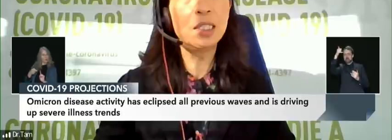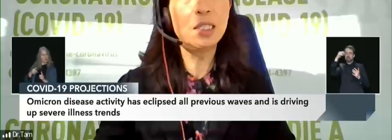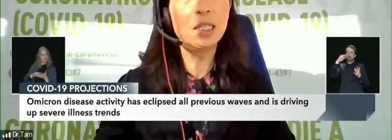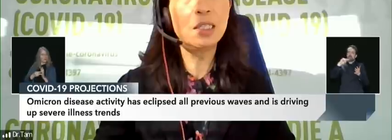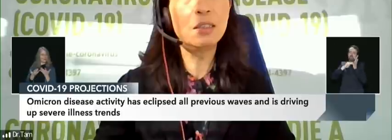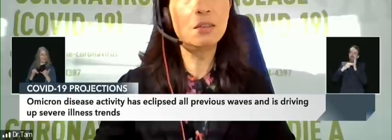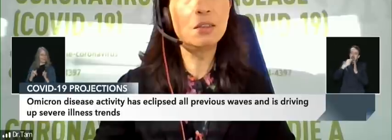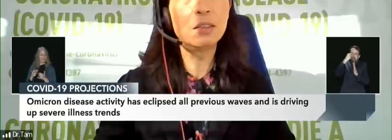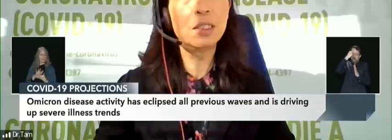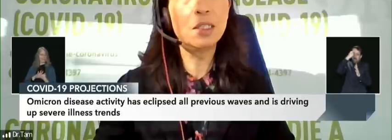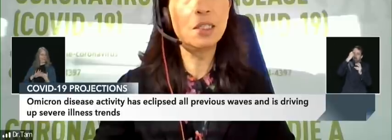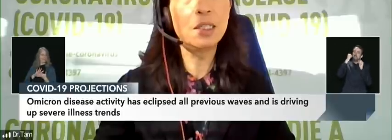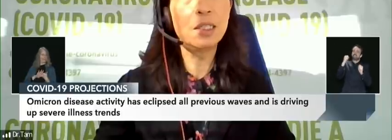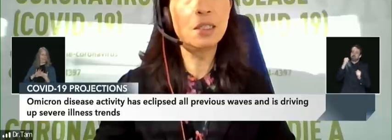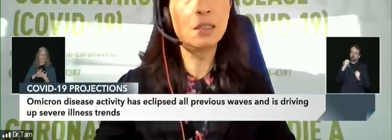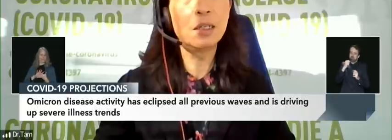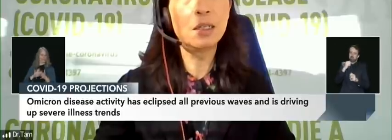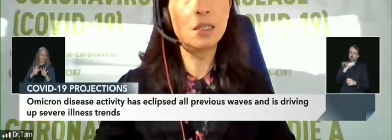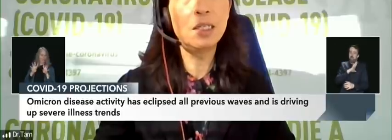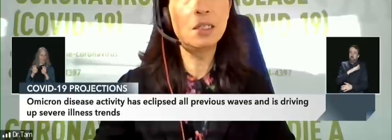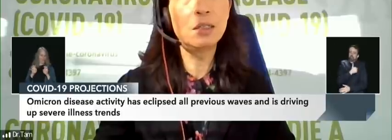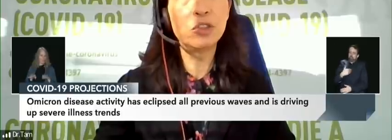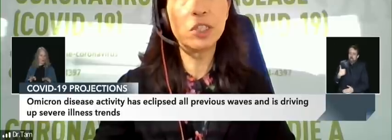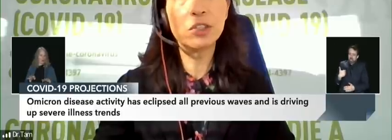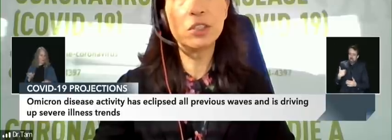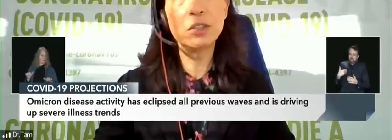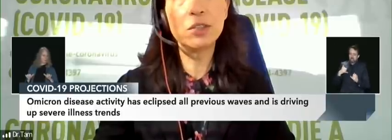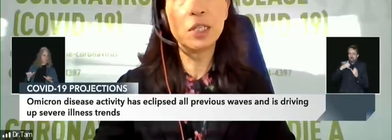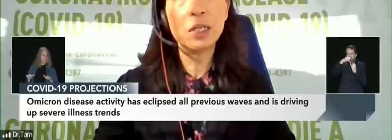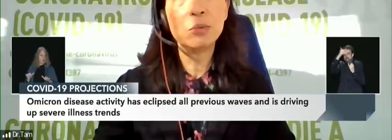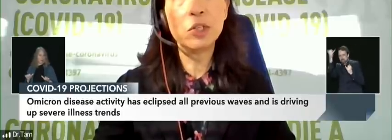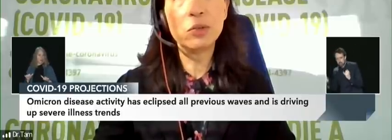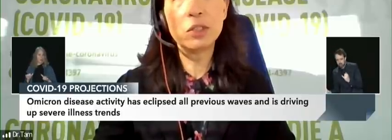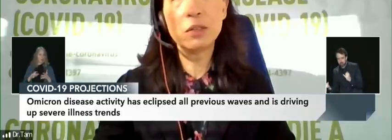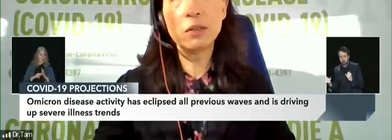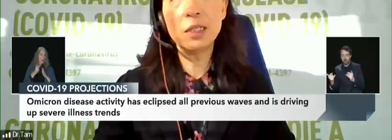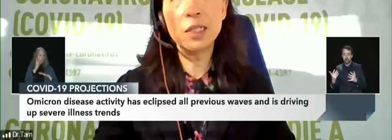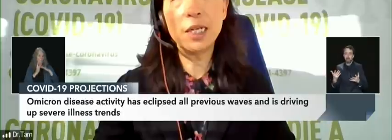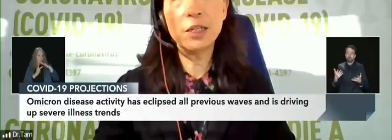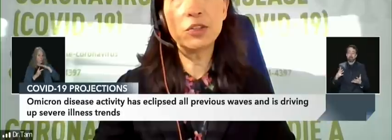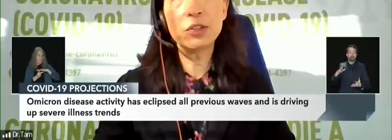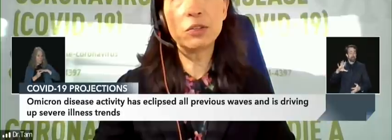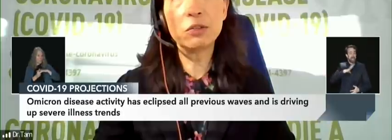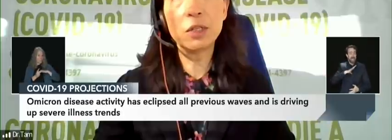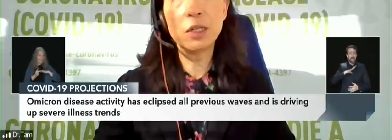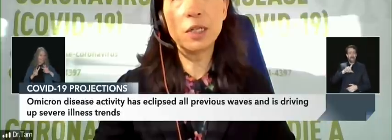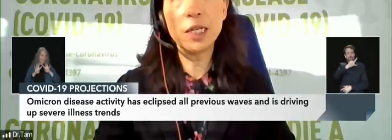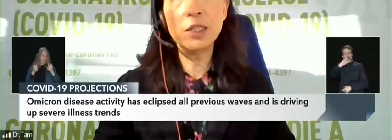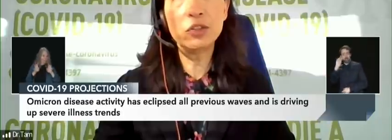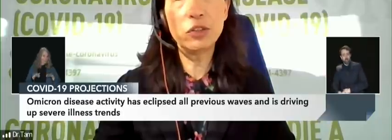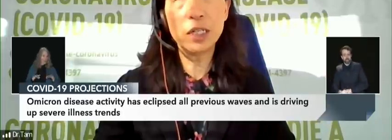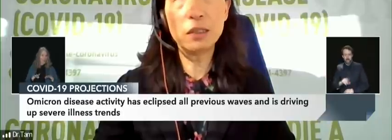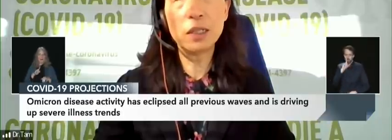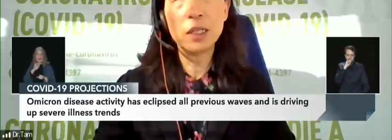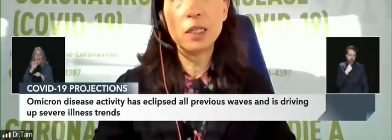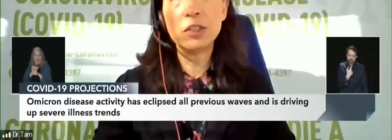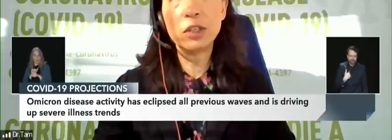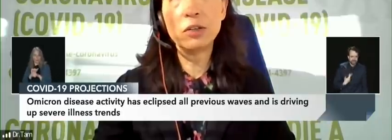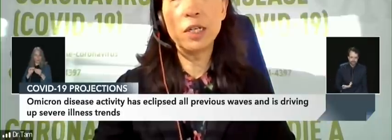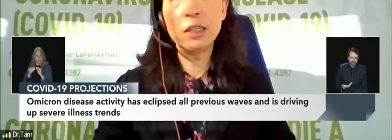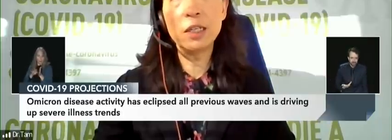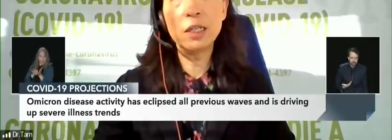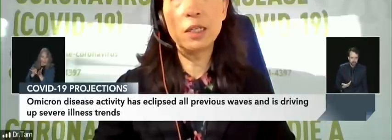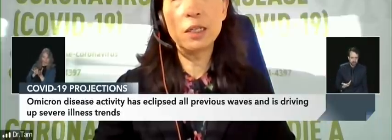uncertainty that you you're seeing in either the projections but also in the actual case trends